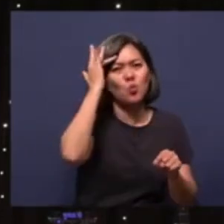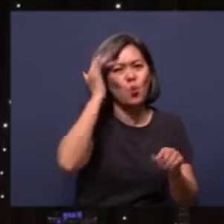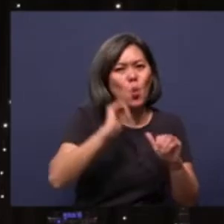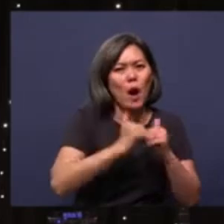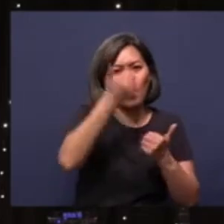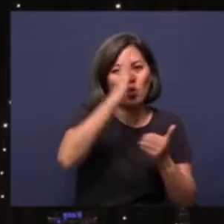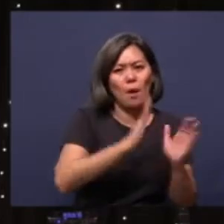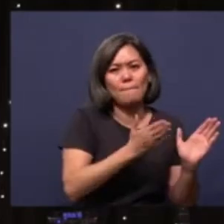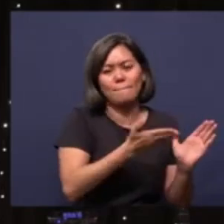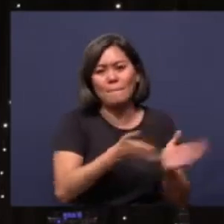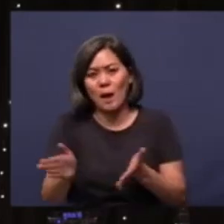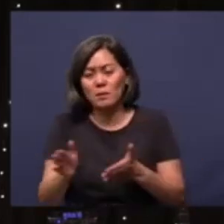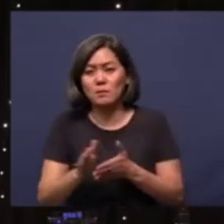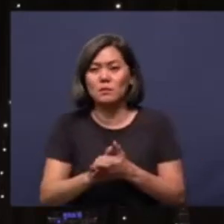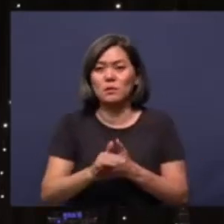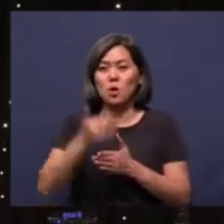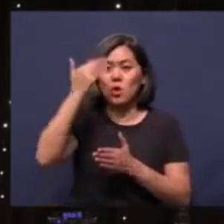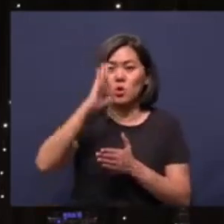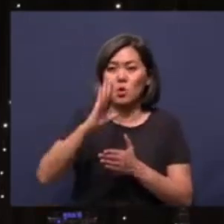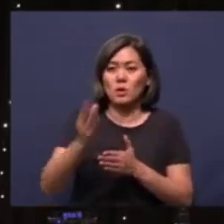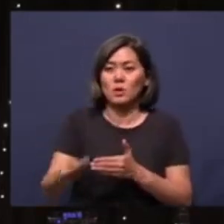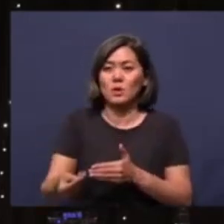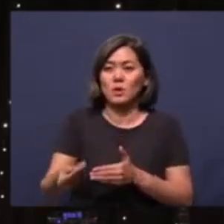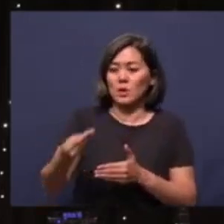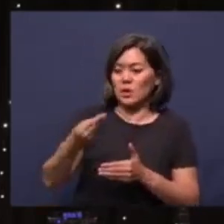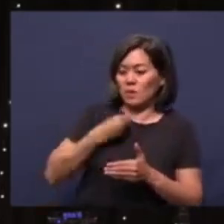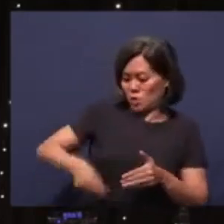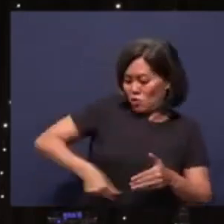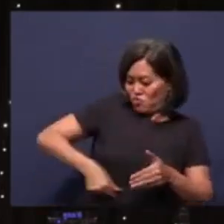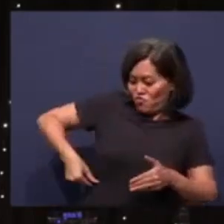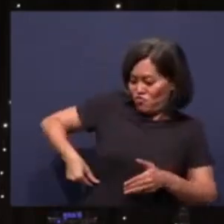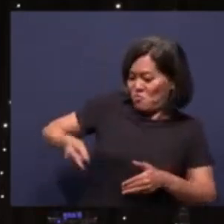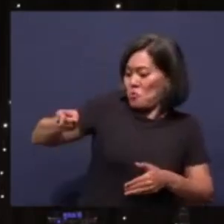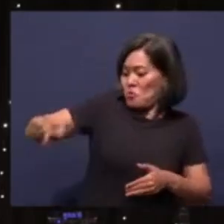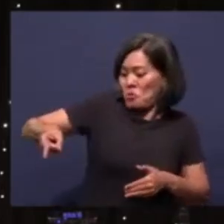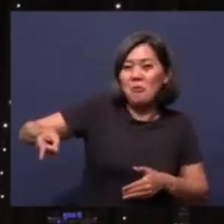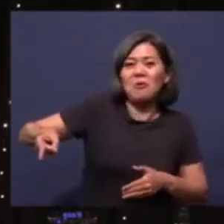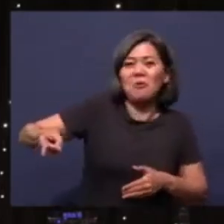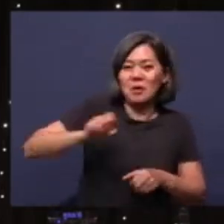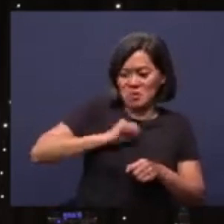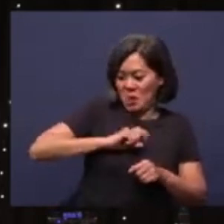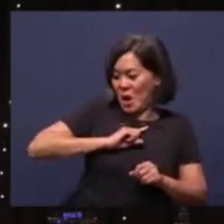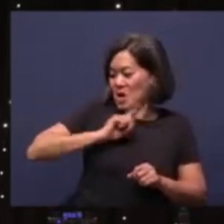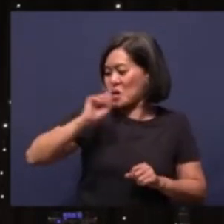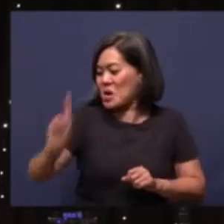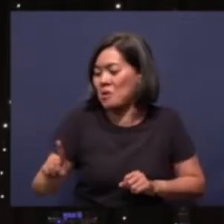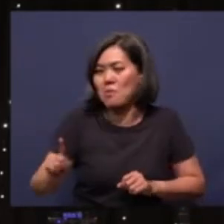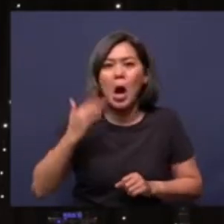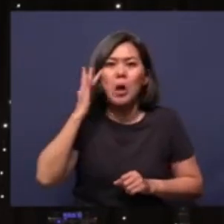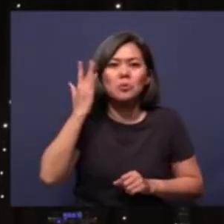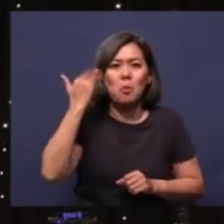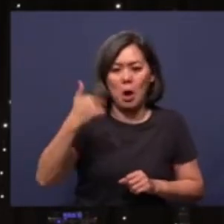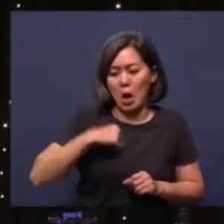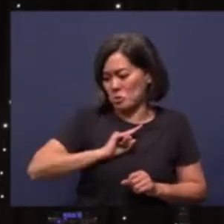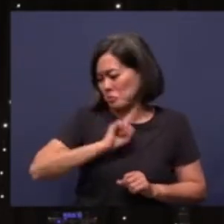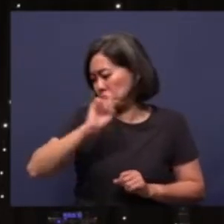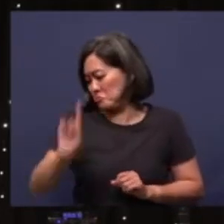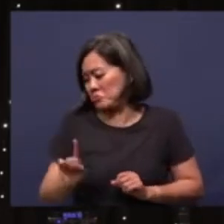planned. That's why God gave me my rib here, so I came here. I did not know why I was here, but